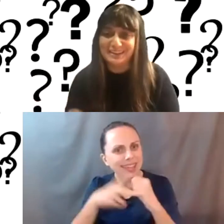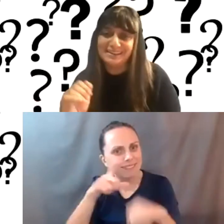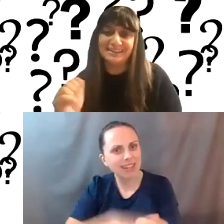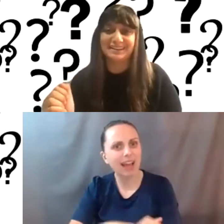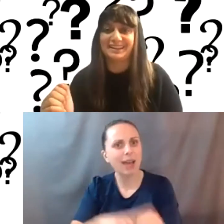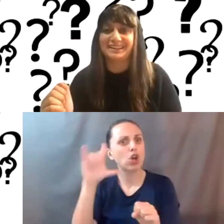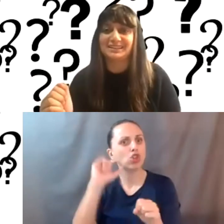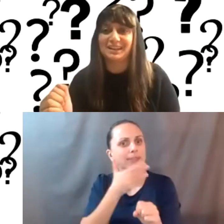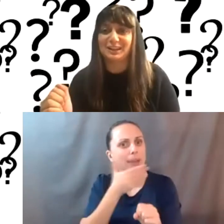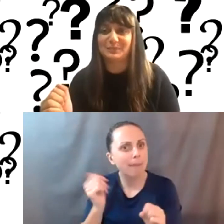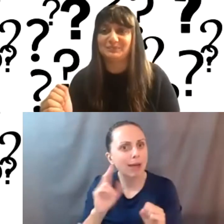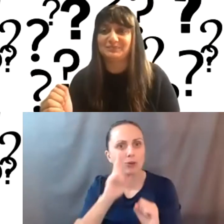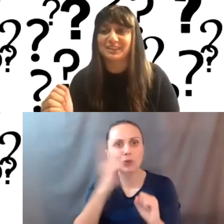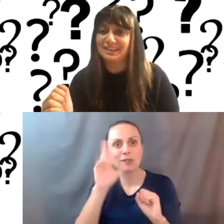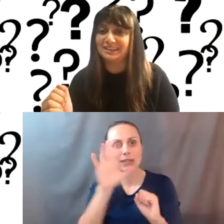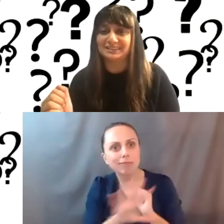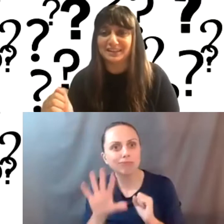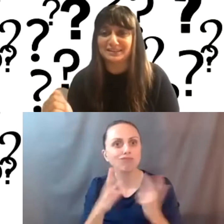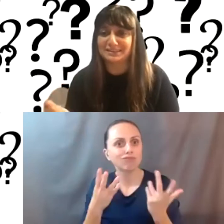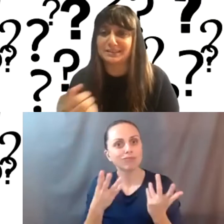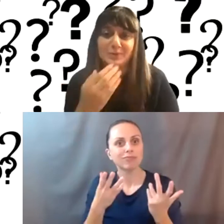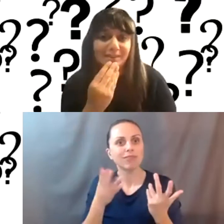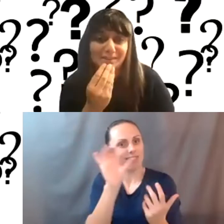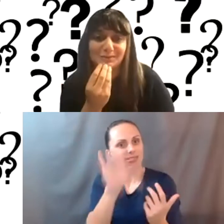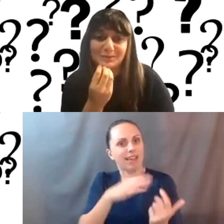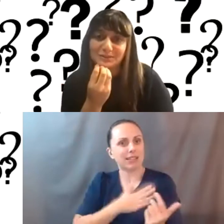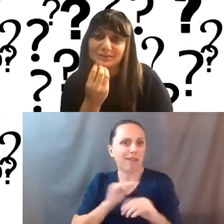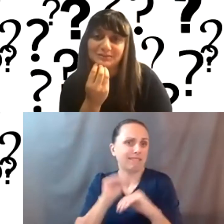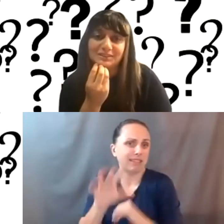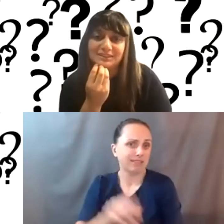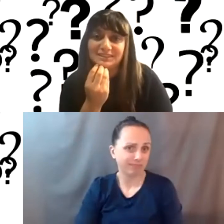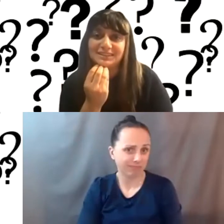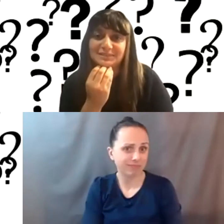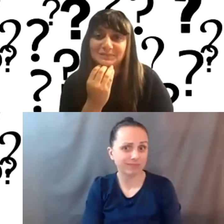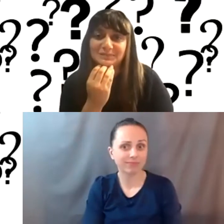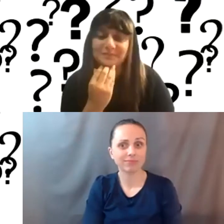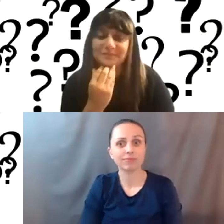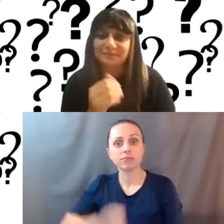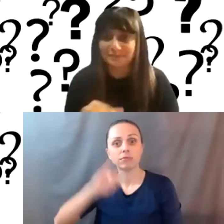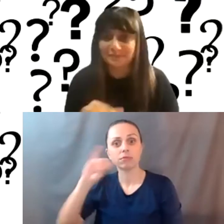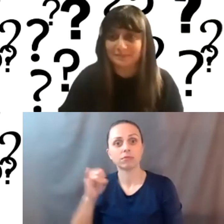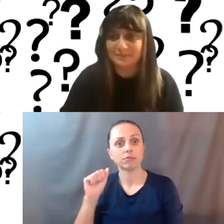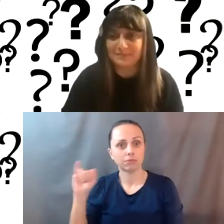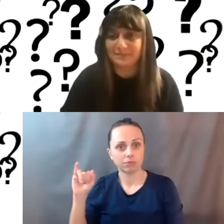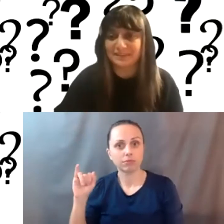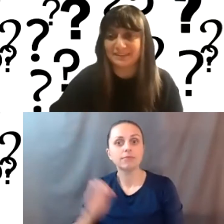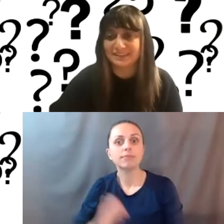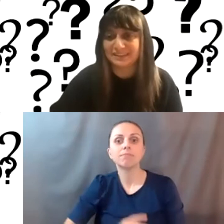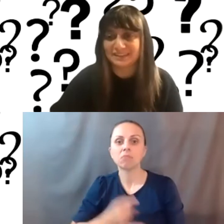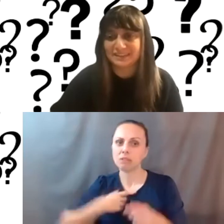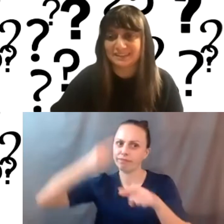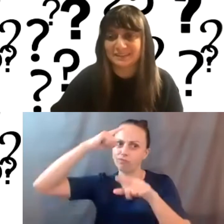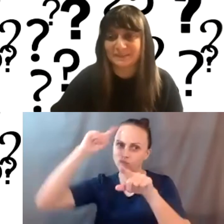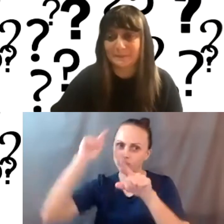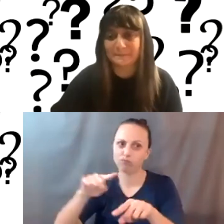looks unique. And, um, yeah, that's, that's where I'd answer those two. Yeah, I would, um, I doubled down on